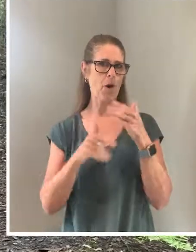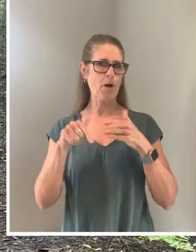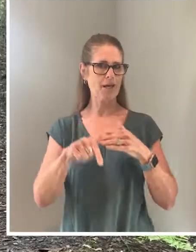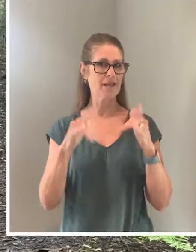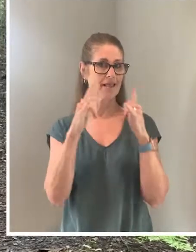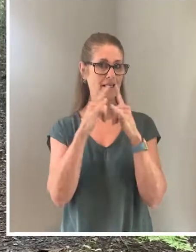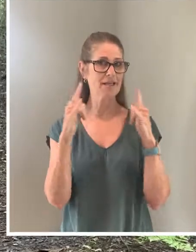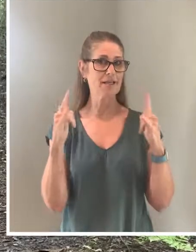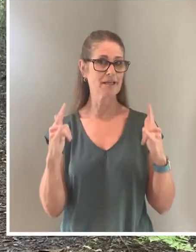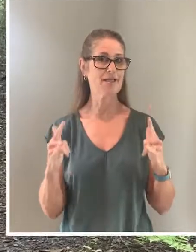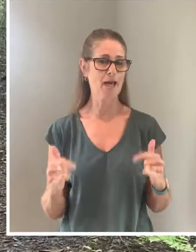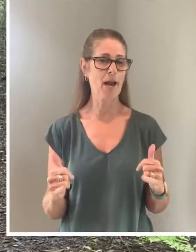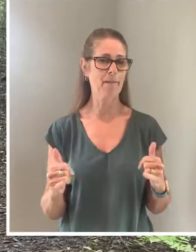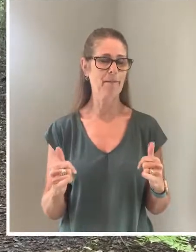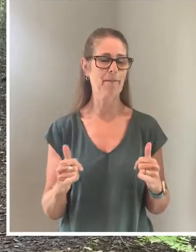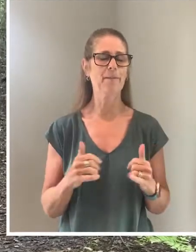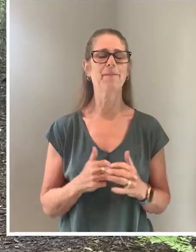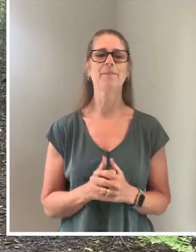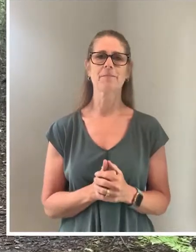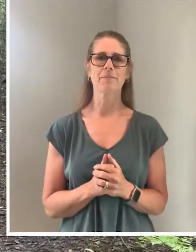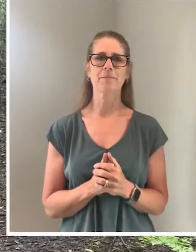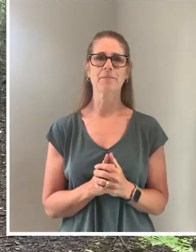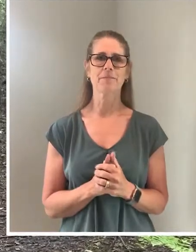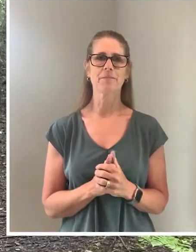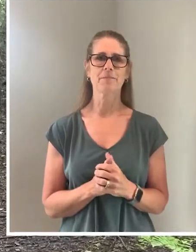Oh, The Places You'll Go, by Dr. Seuss.